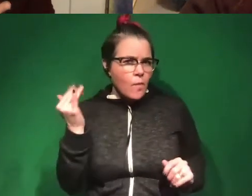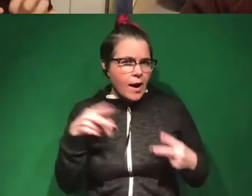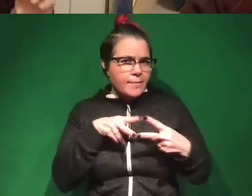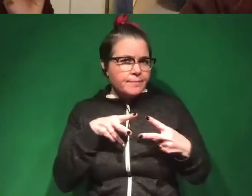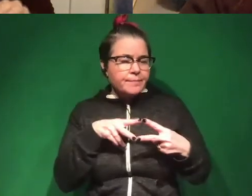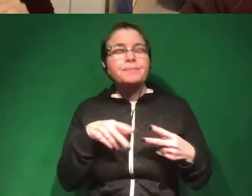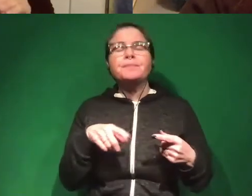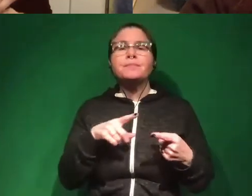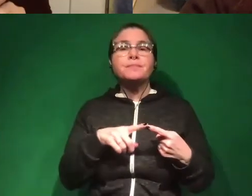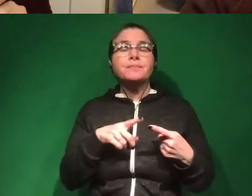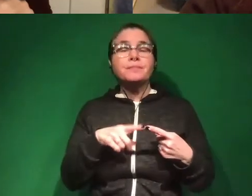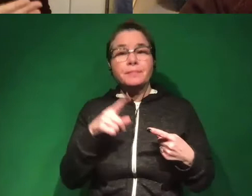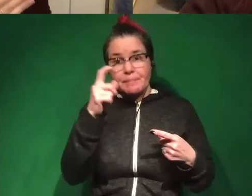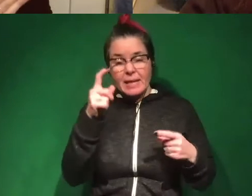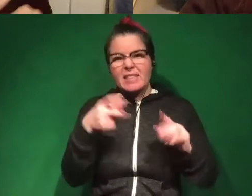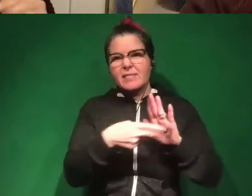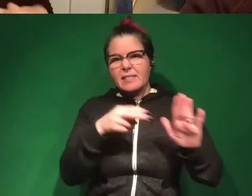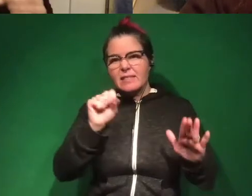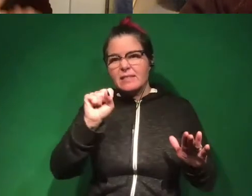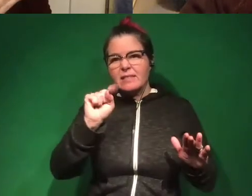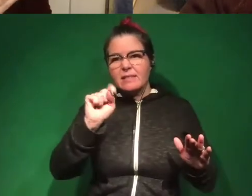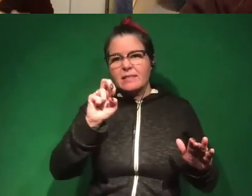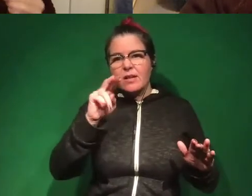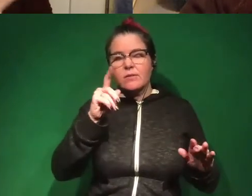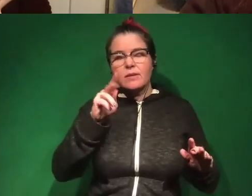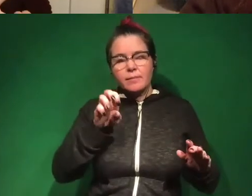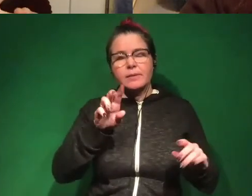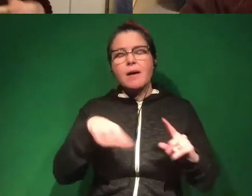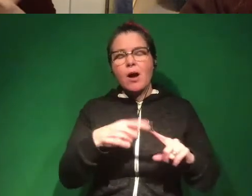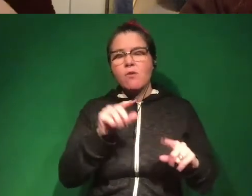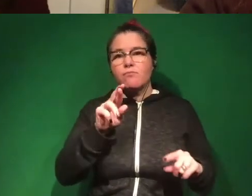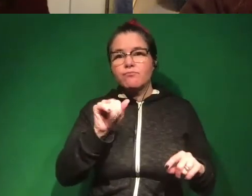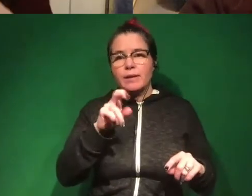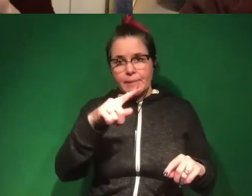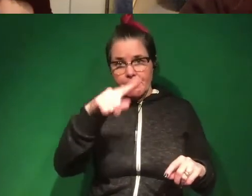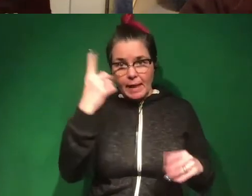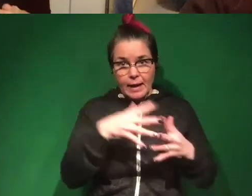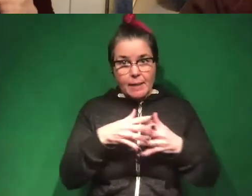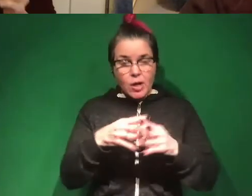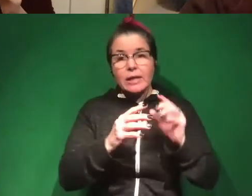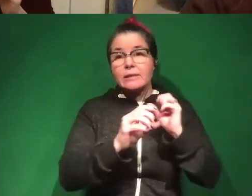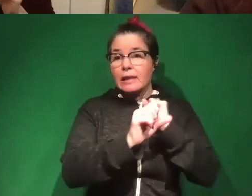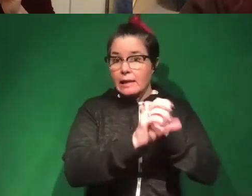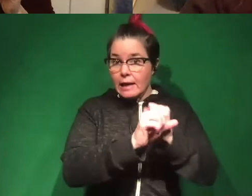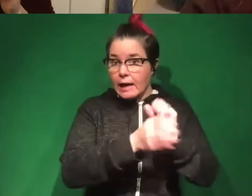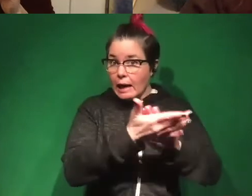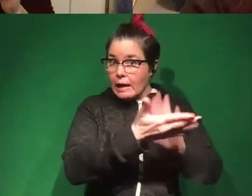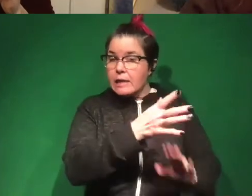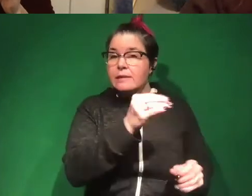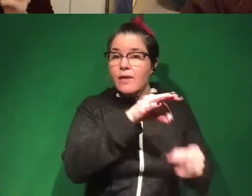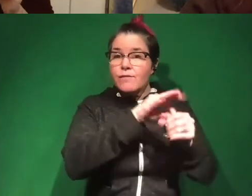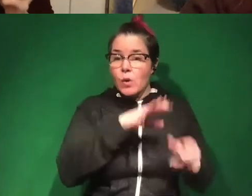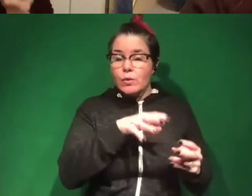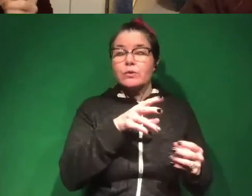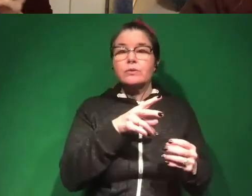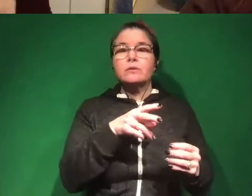is that because of stereotypes in the United States around race, black Americans, both candidates and voters, are